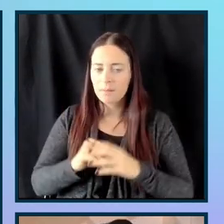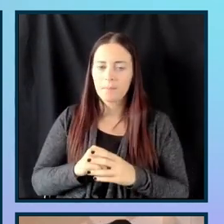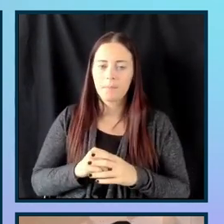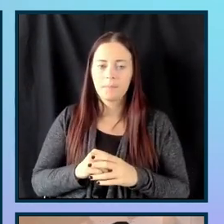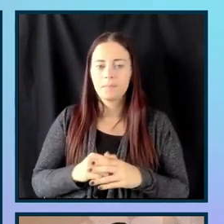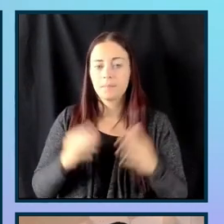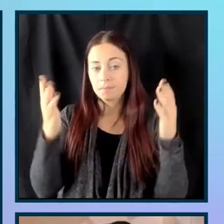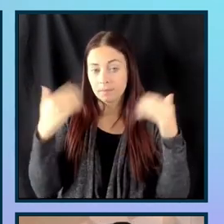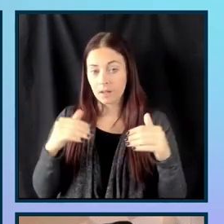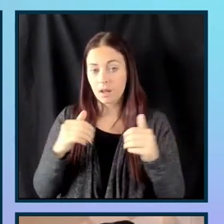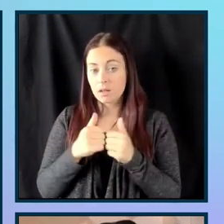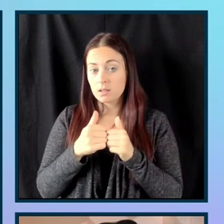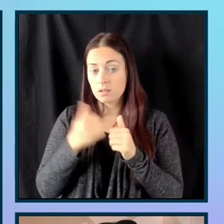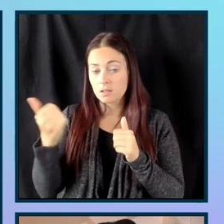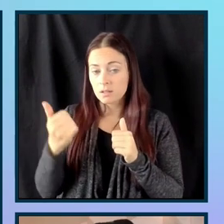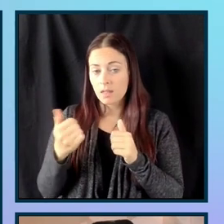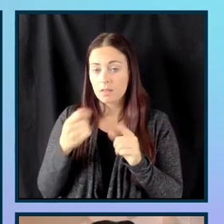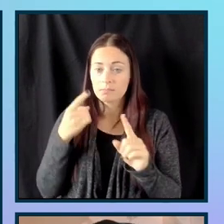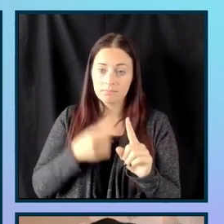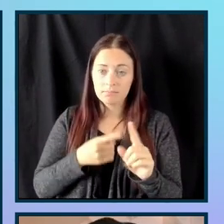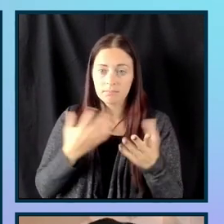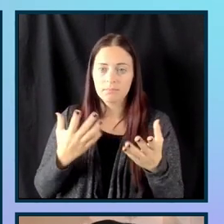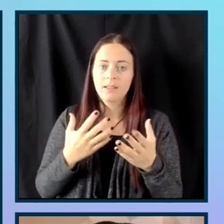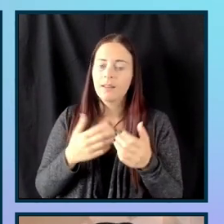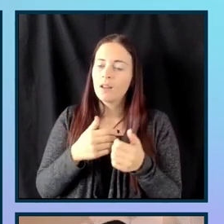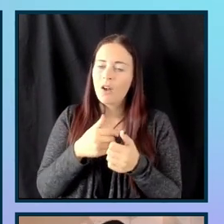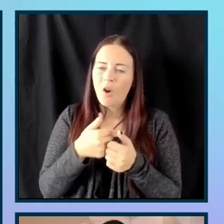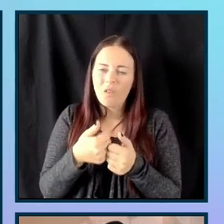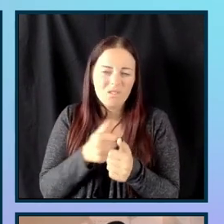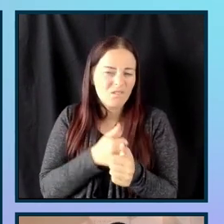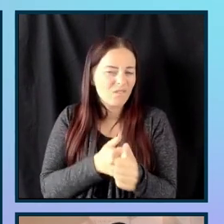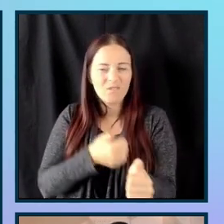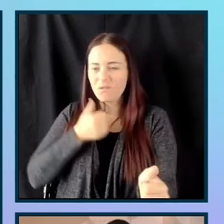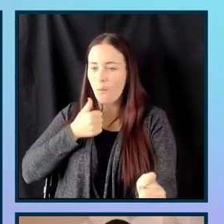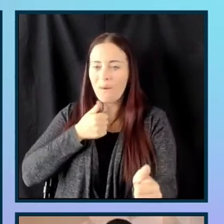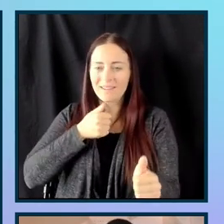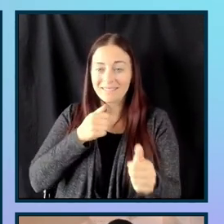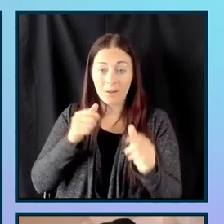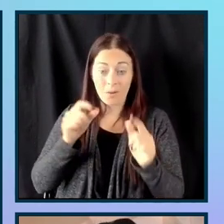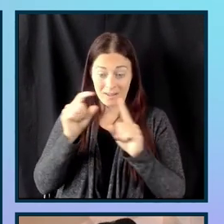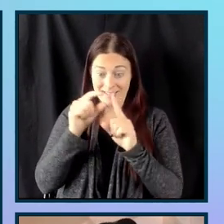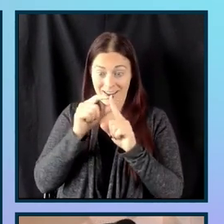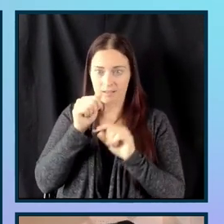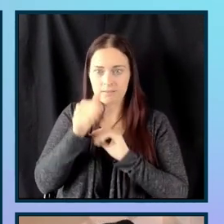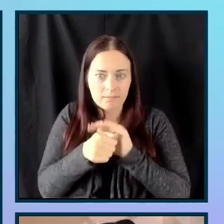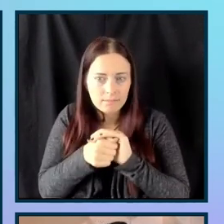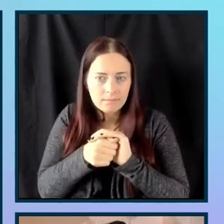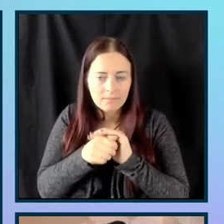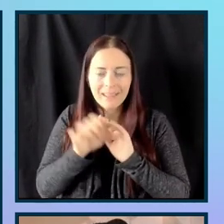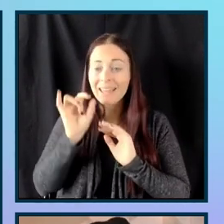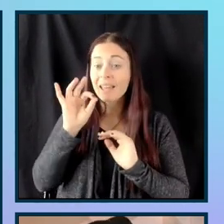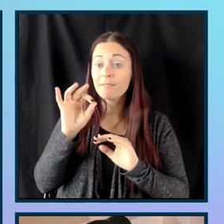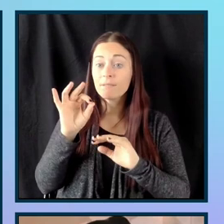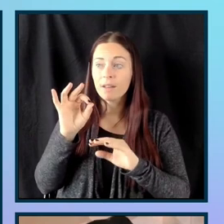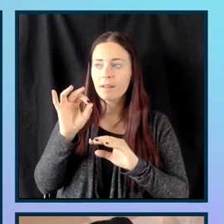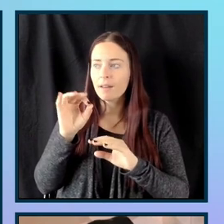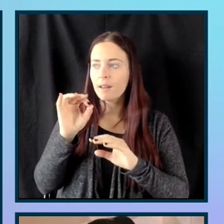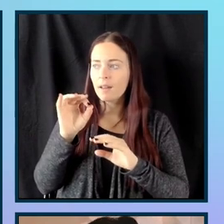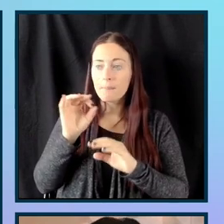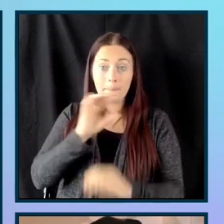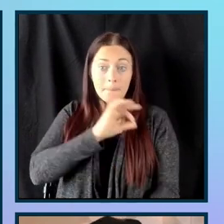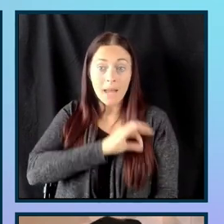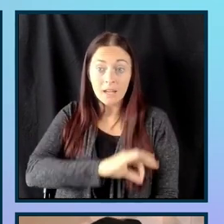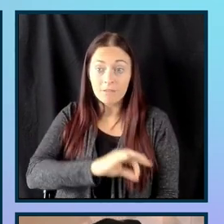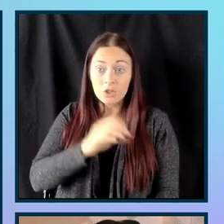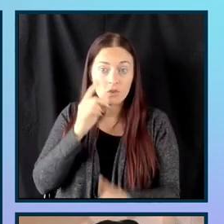Another call out is to always avoid hiding text. And I want to say, like, if it's useful for anybody, we want to make sure that it's available for anybody